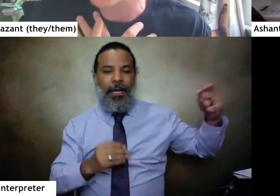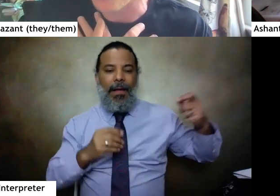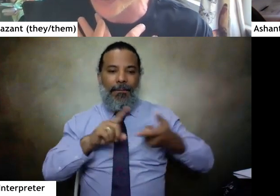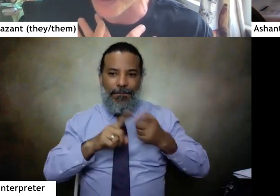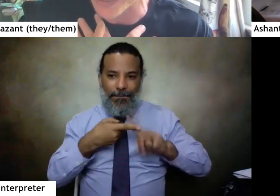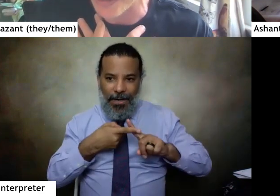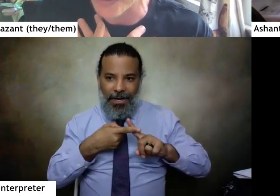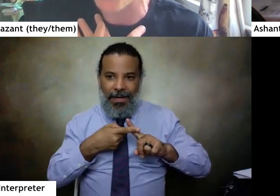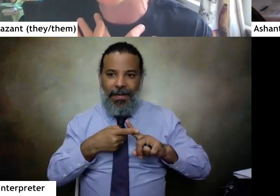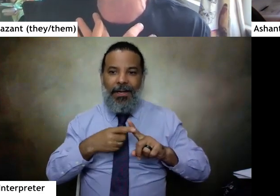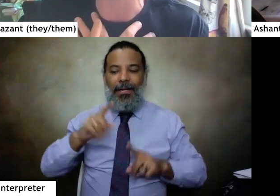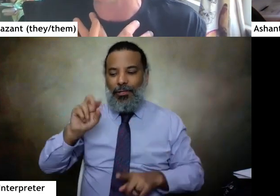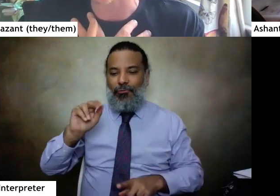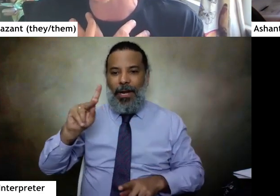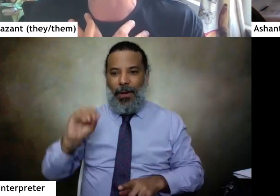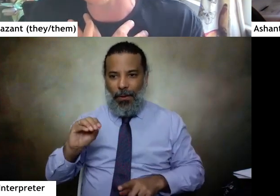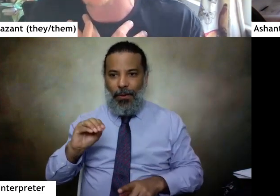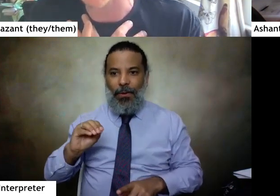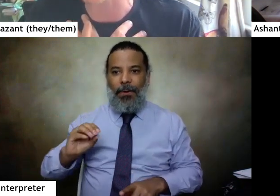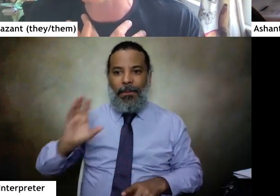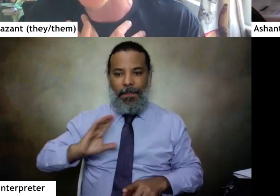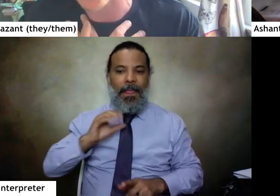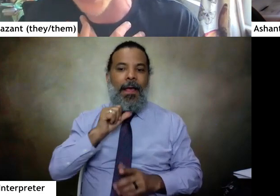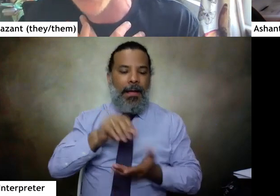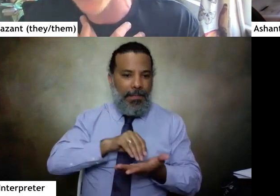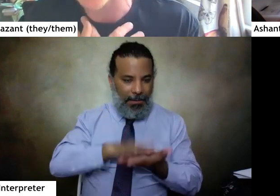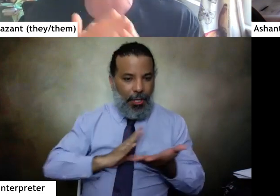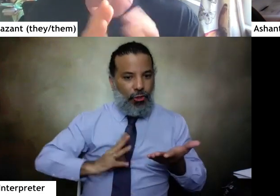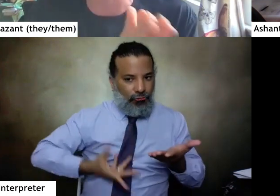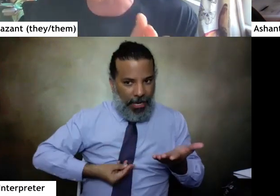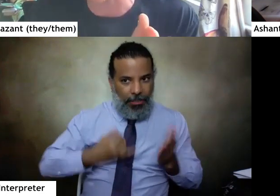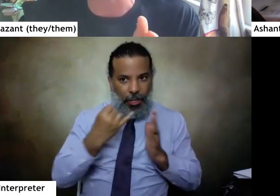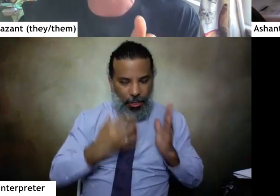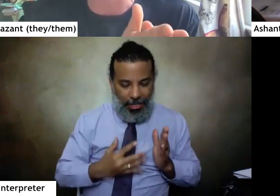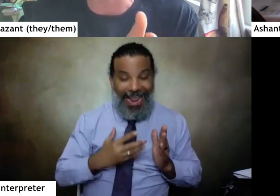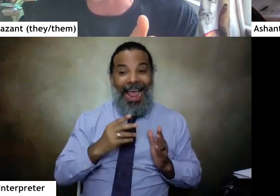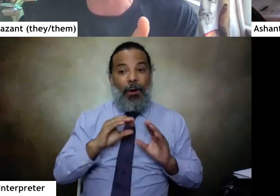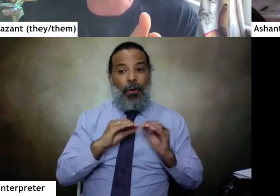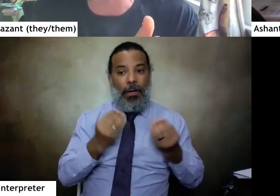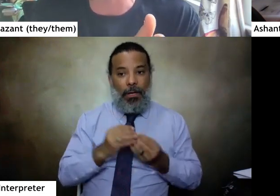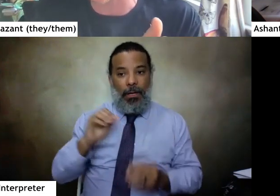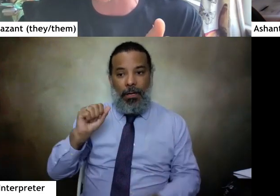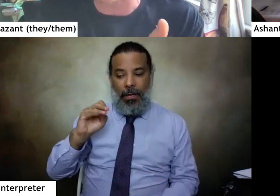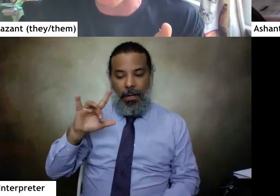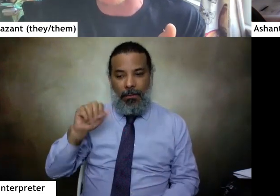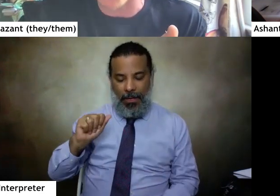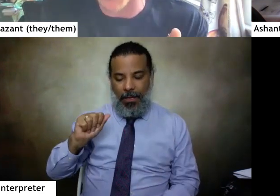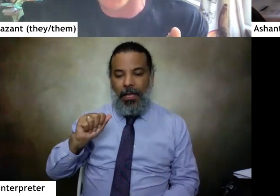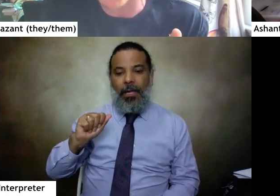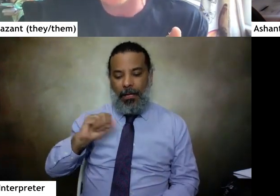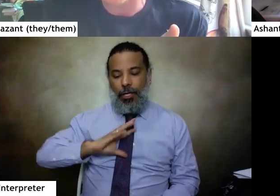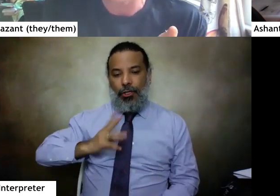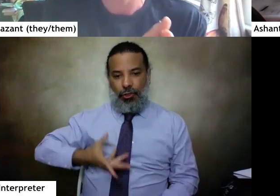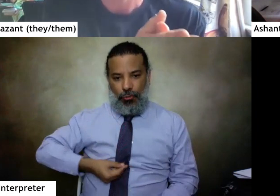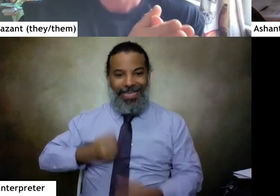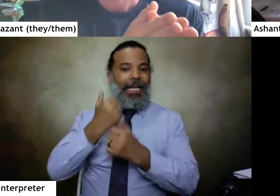artist Romy Torrico, who is a formerly undocumented trans artist and the organization Familia Trans Queer Liberation Movement.